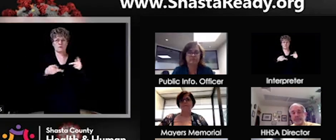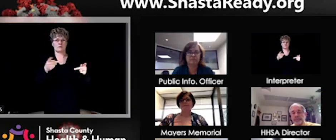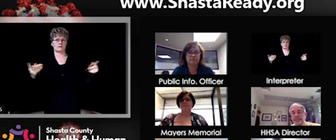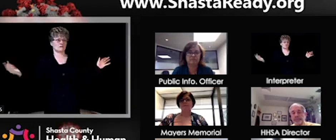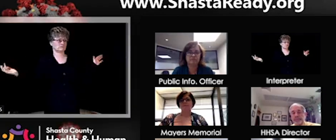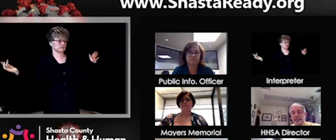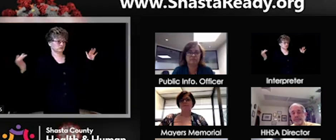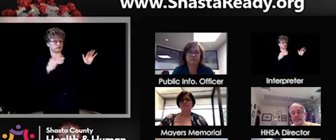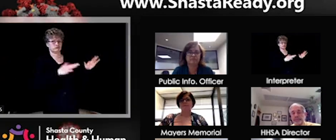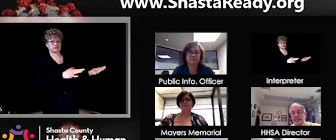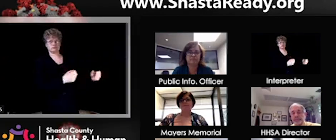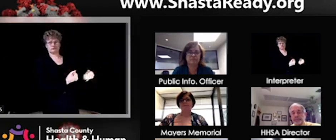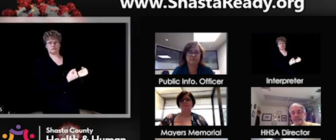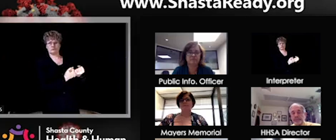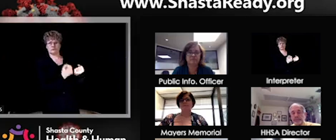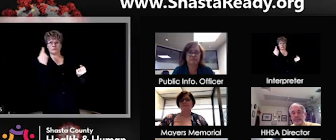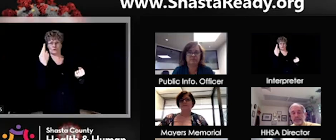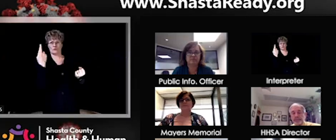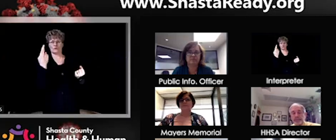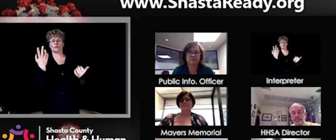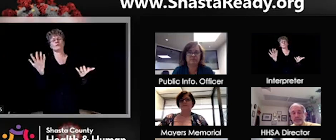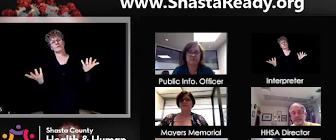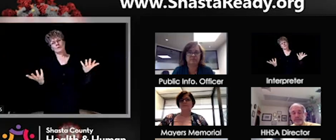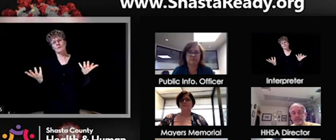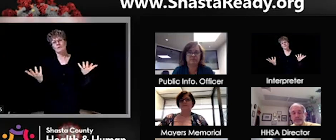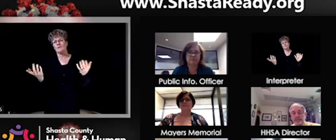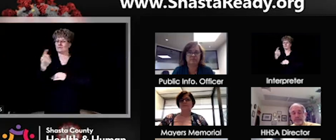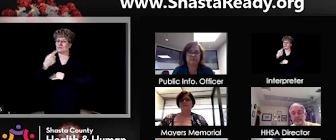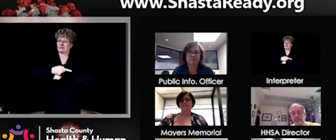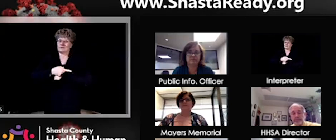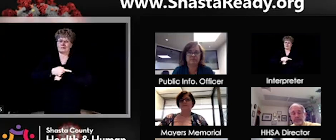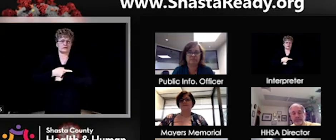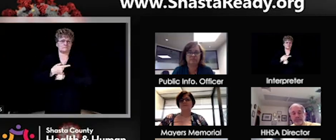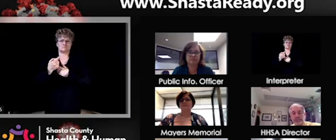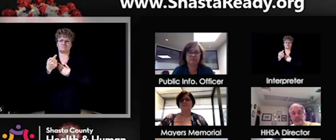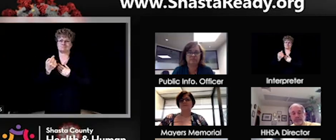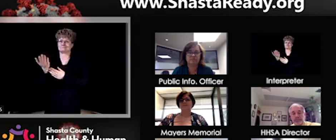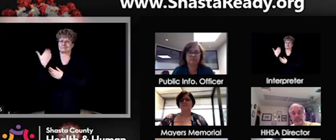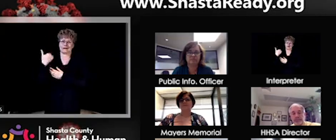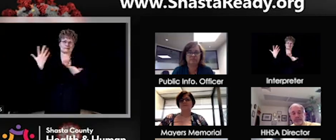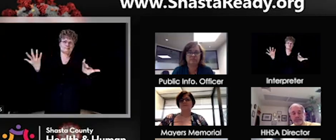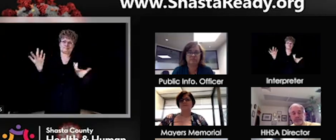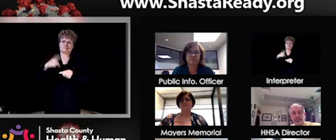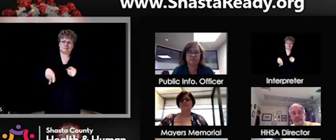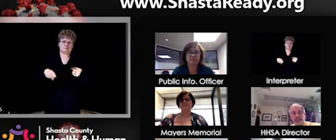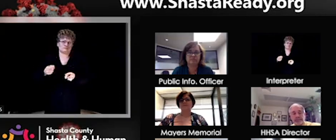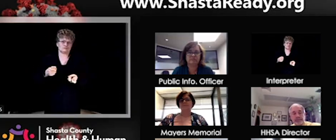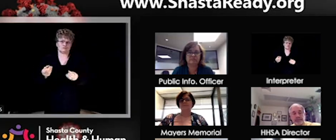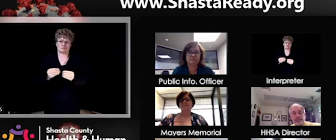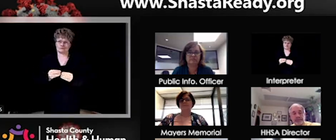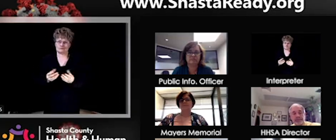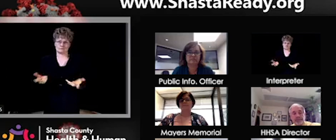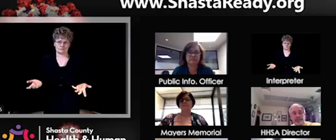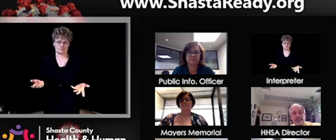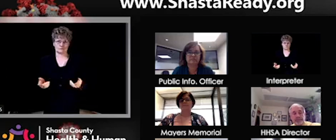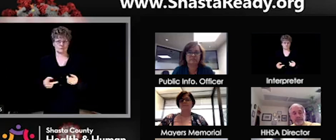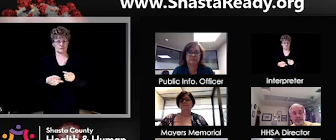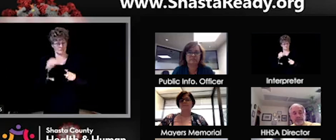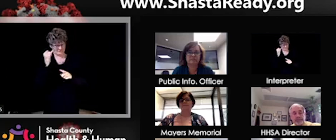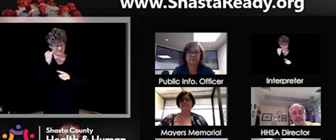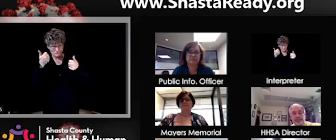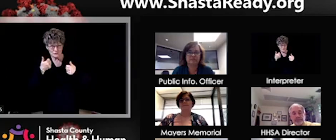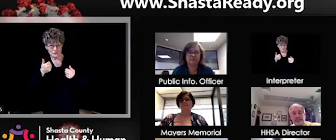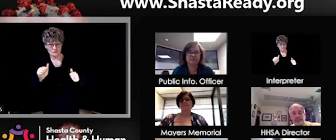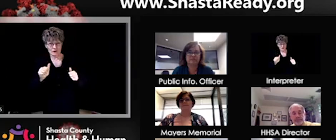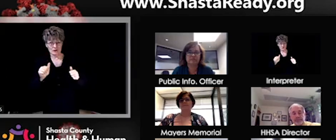By then, obviously, it was a day late. And even if we had tried to attempt something on the